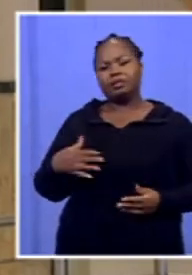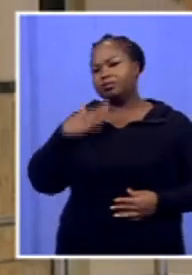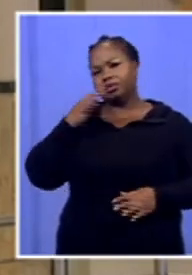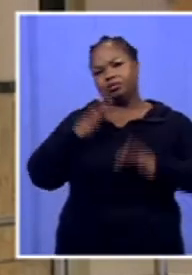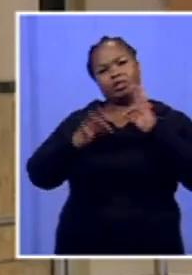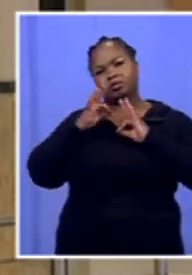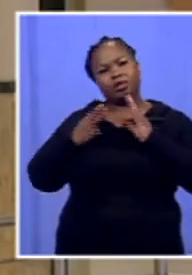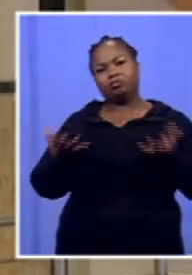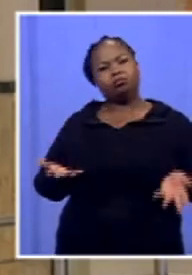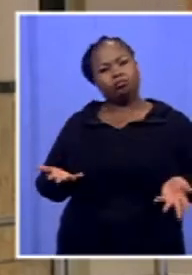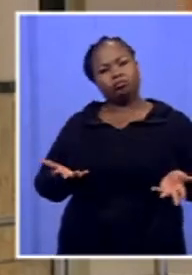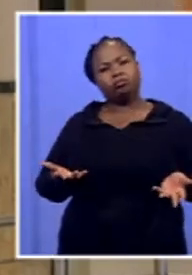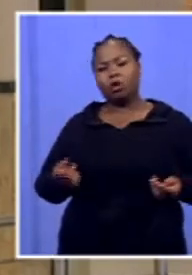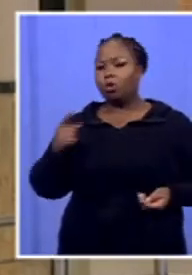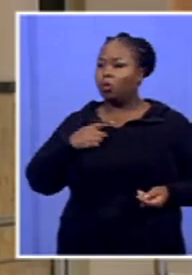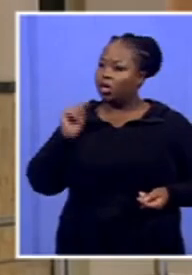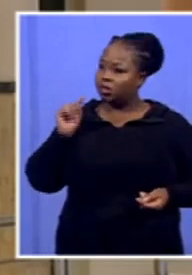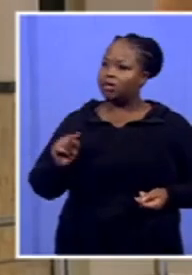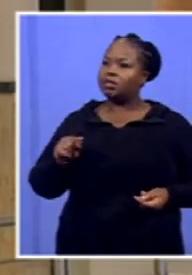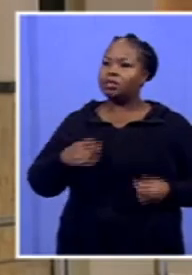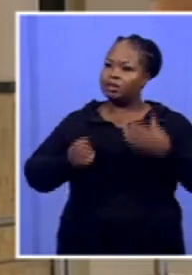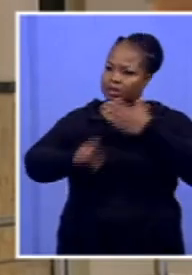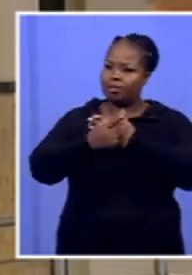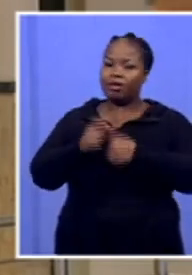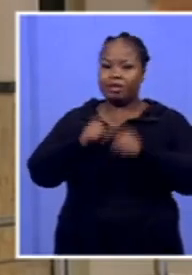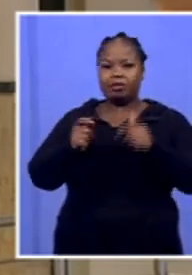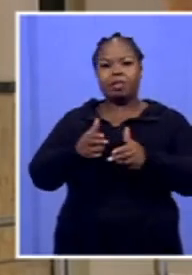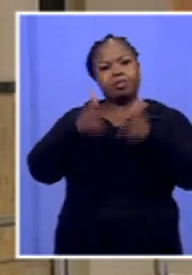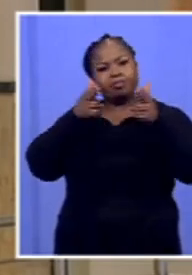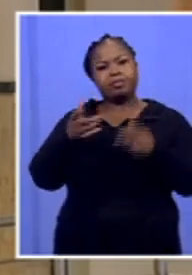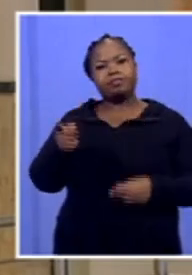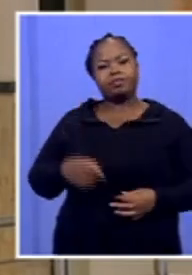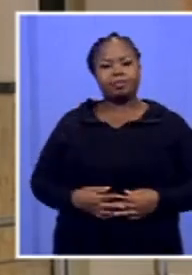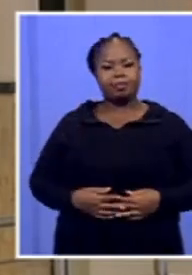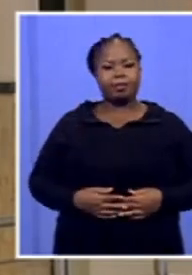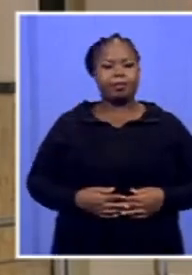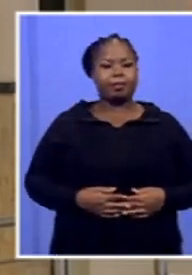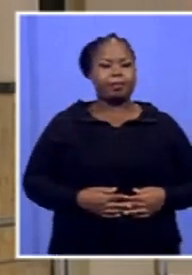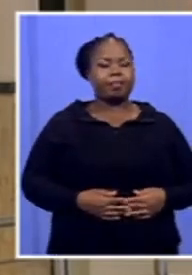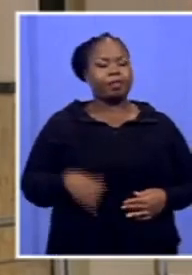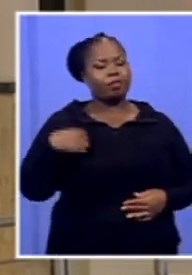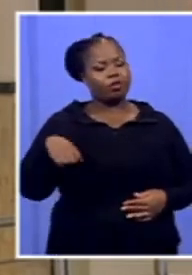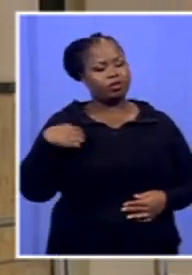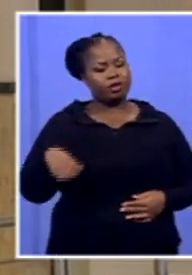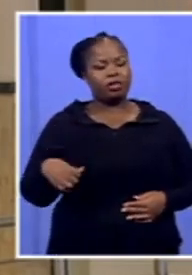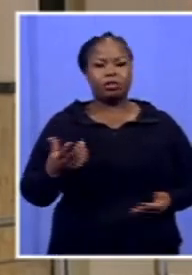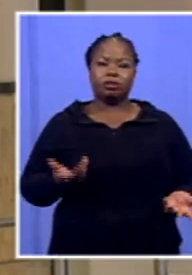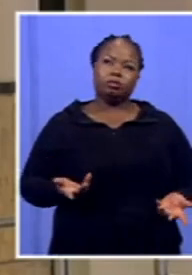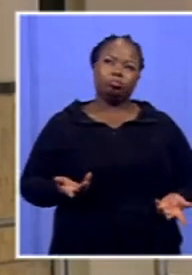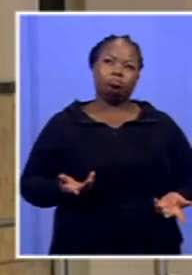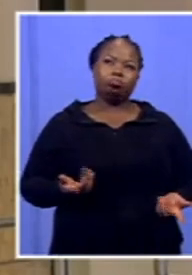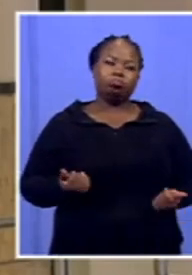us through that, because that led to the incident where people were short there at the municipality. In the municipality, for the period of